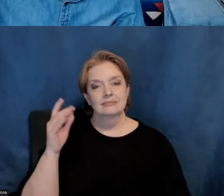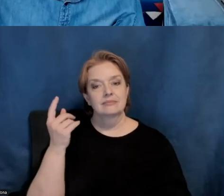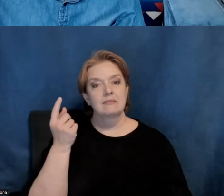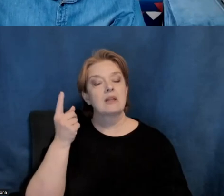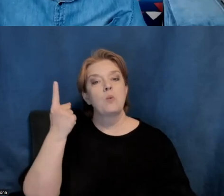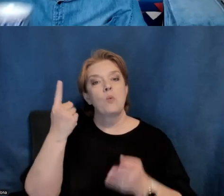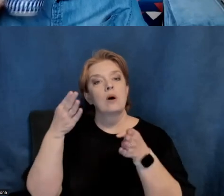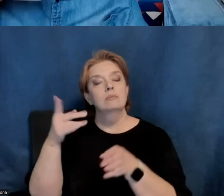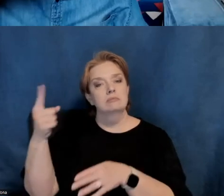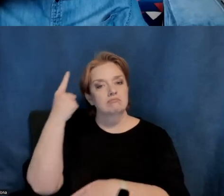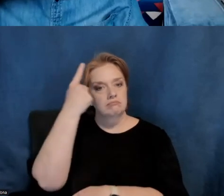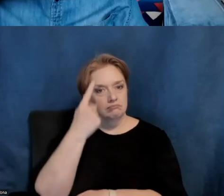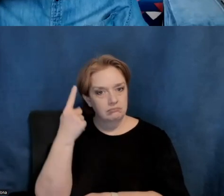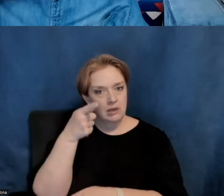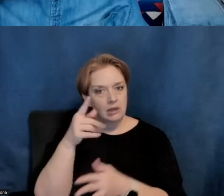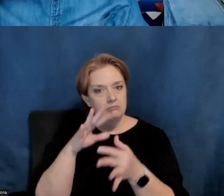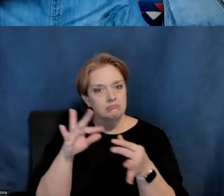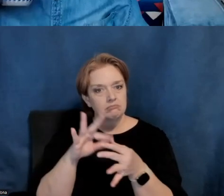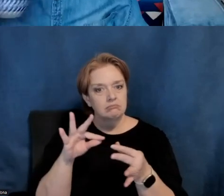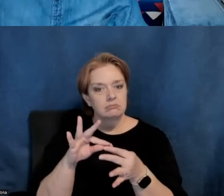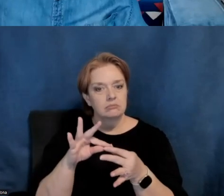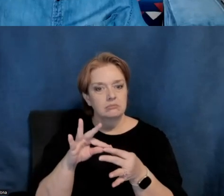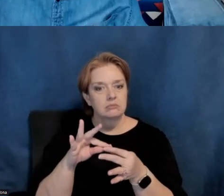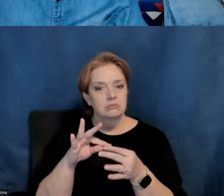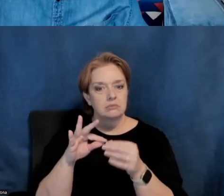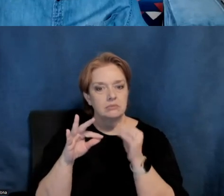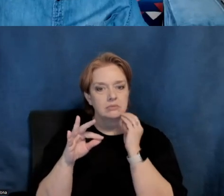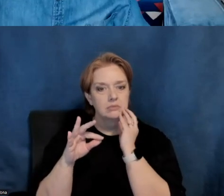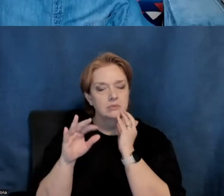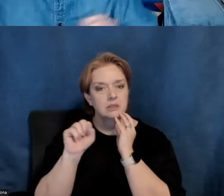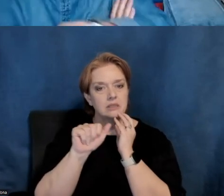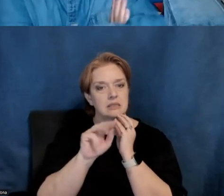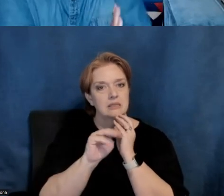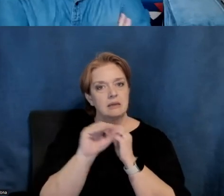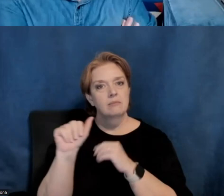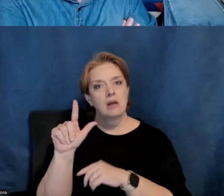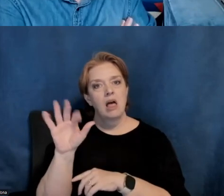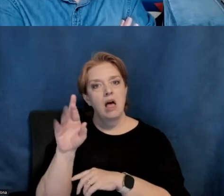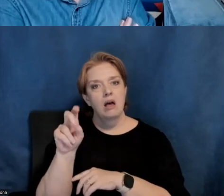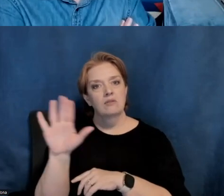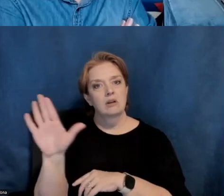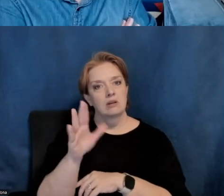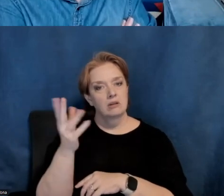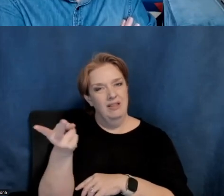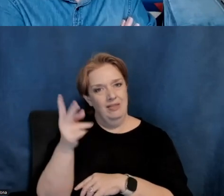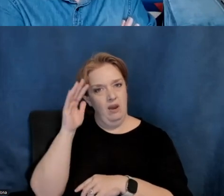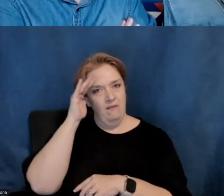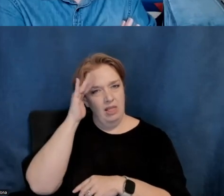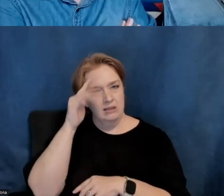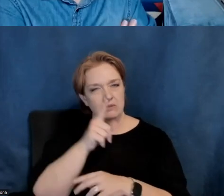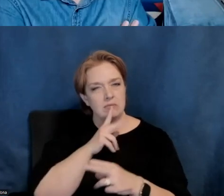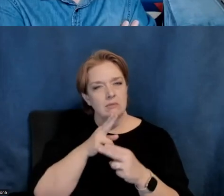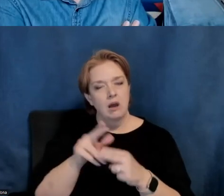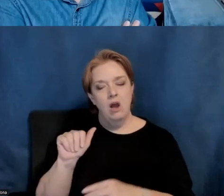wondering about, uh, if you could elaborate on their, uh, Sam and Alfreda's philosophy of, um, artful living, um,